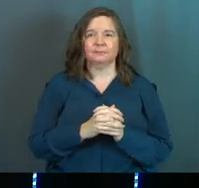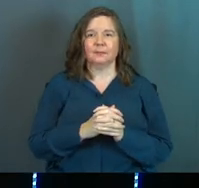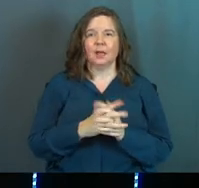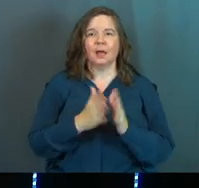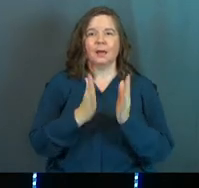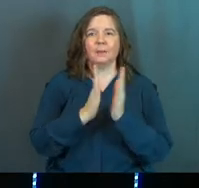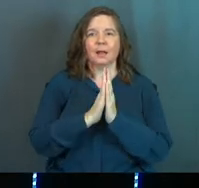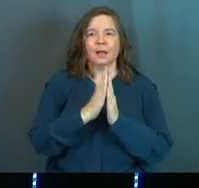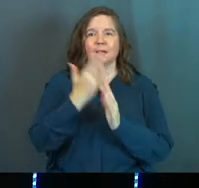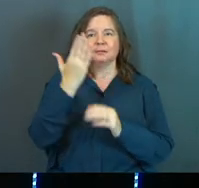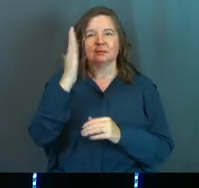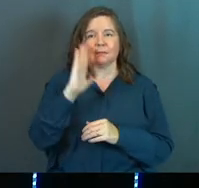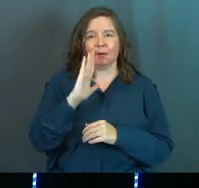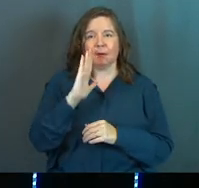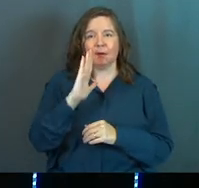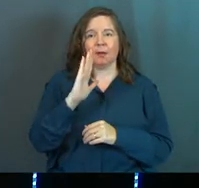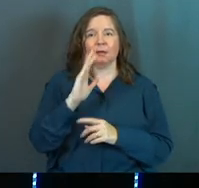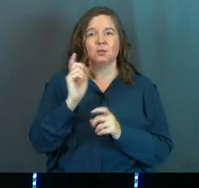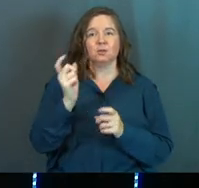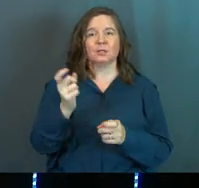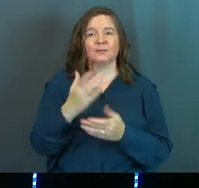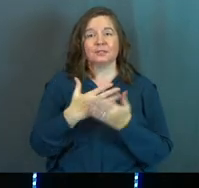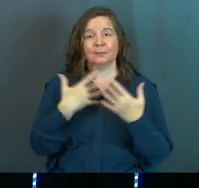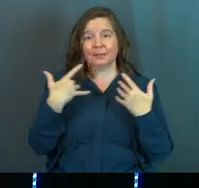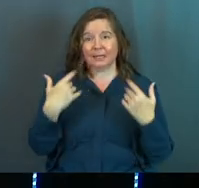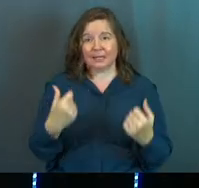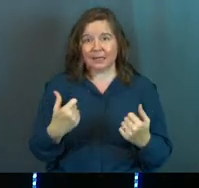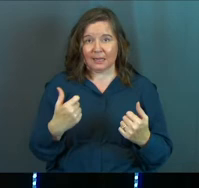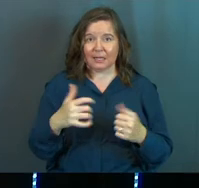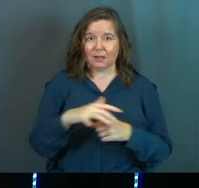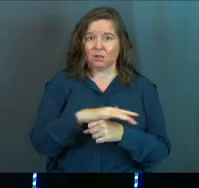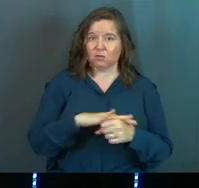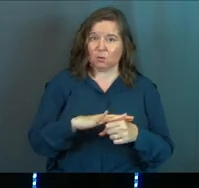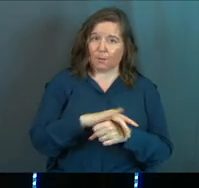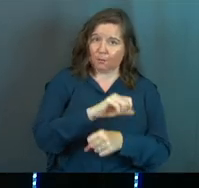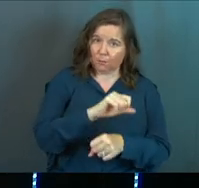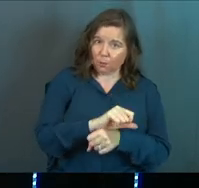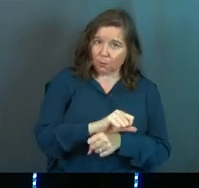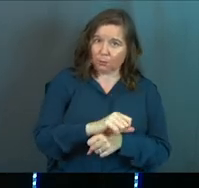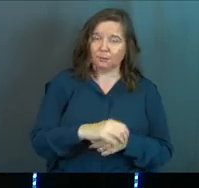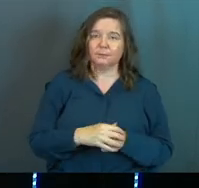And I'm going to ask God to give us some healing in this realm of work.